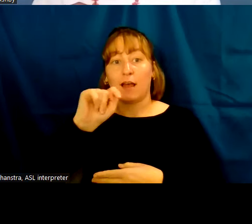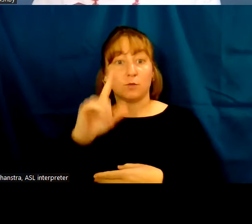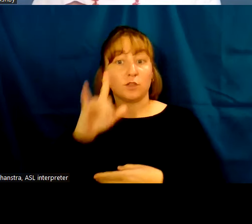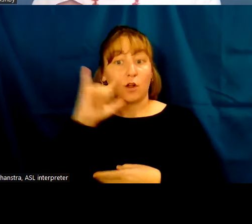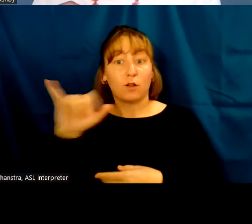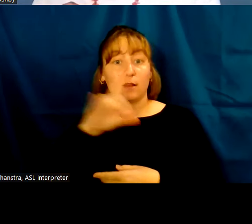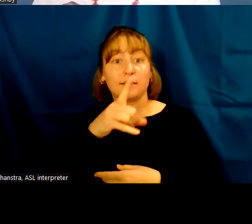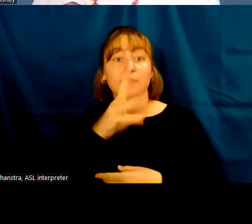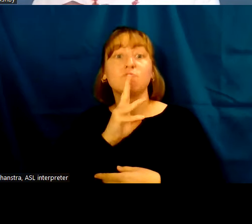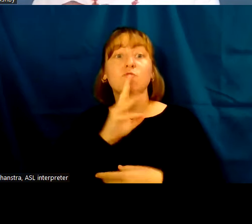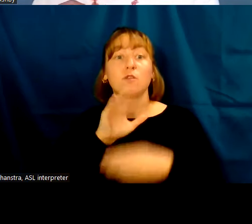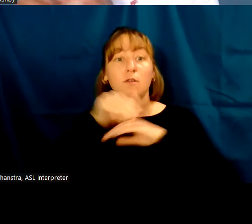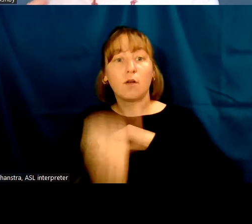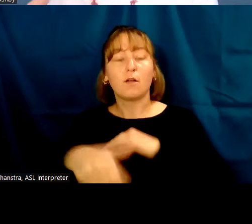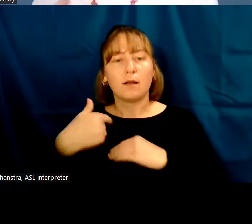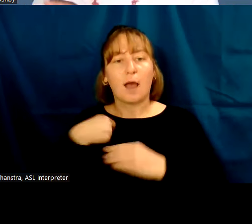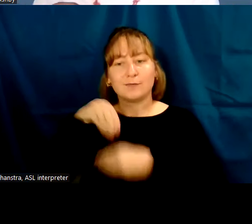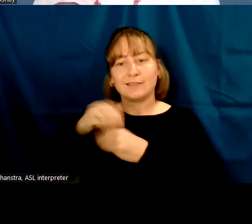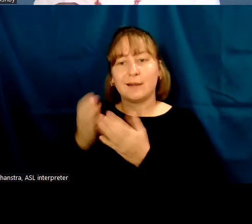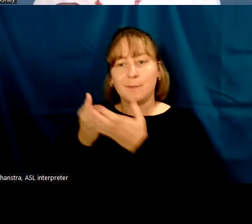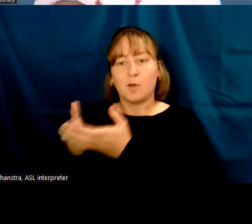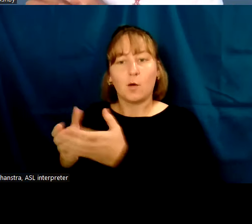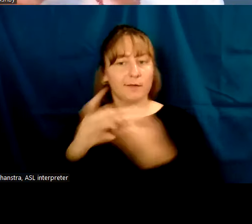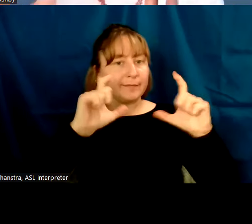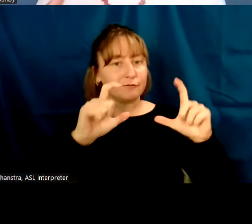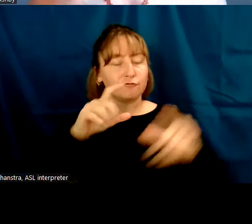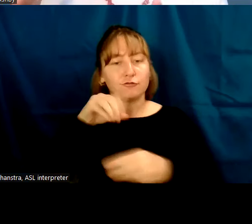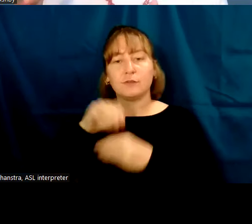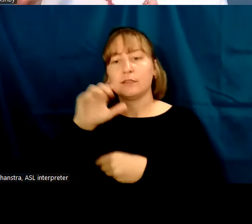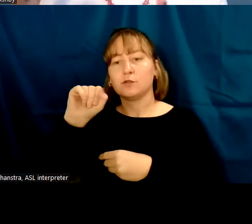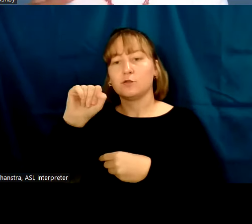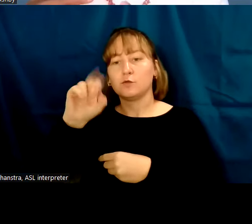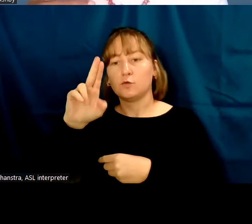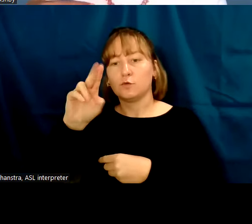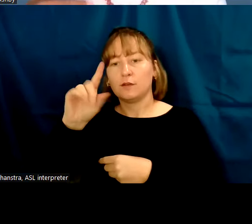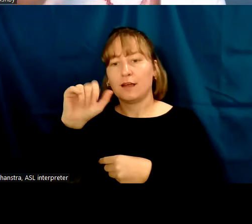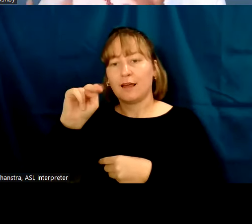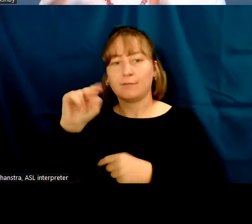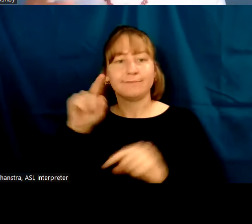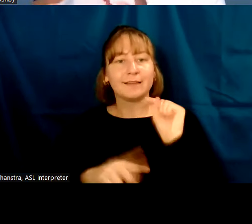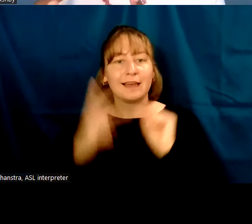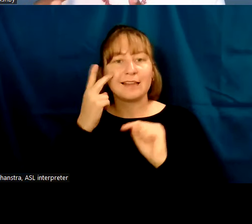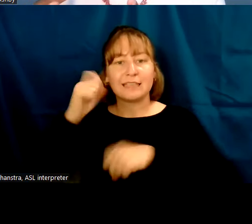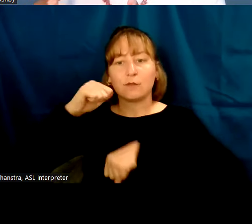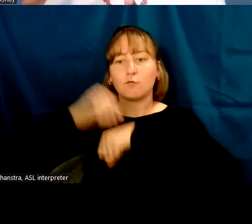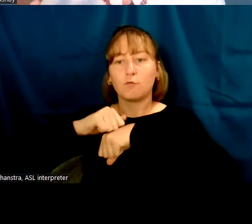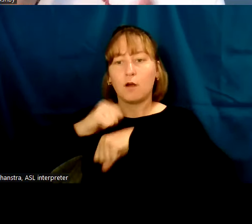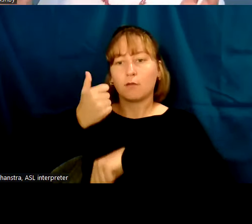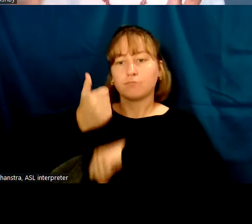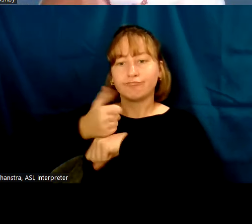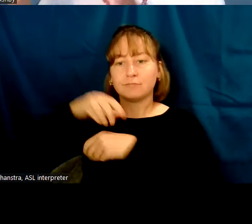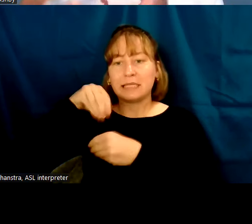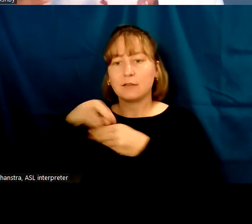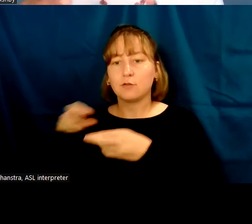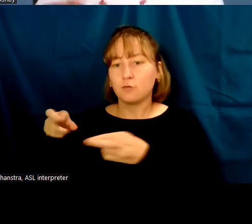from a boat at the sixth cataract located in Sudan. And you can see, you can't see the rock formations in the riverbed,